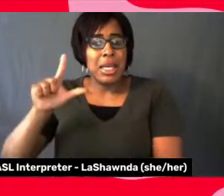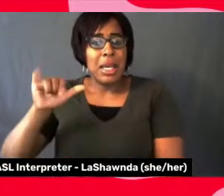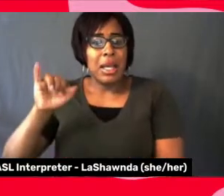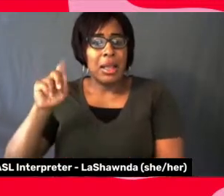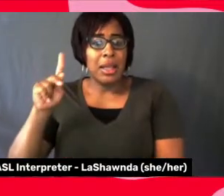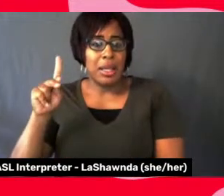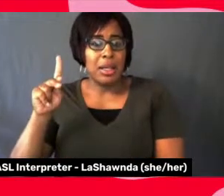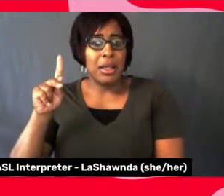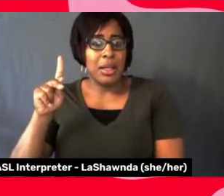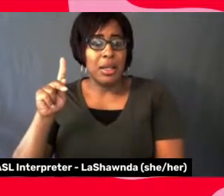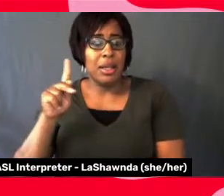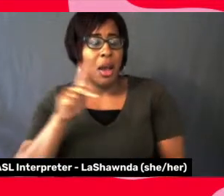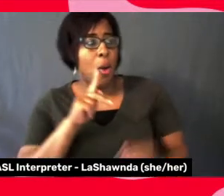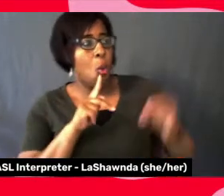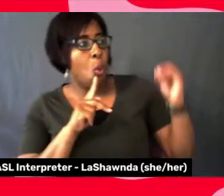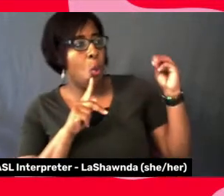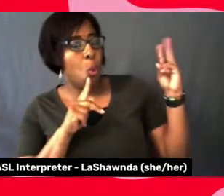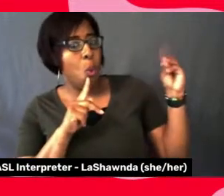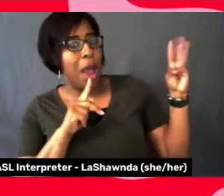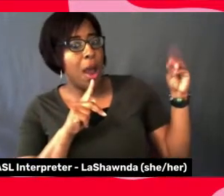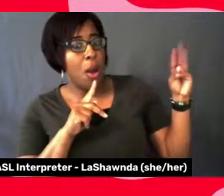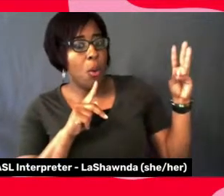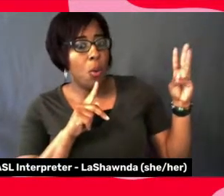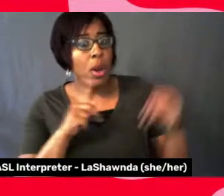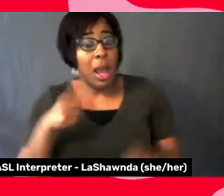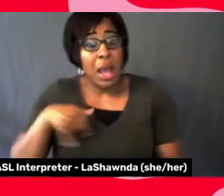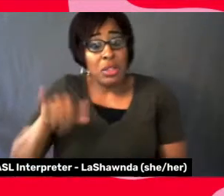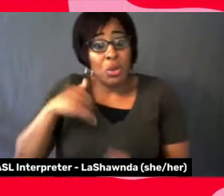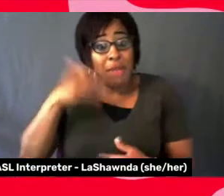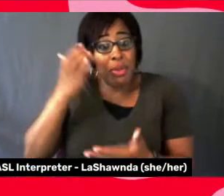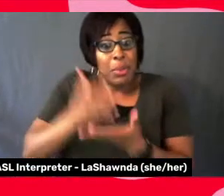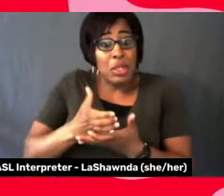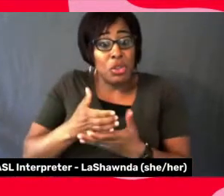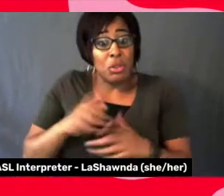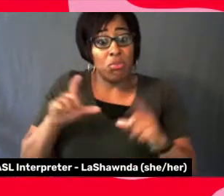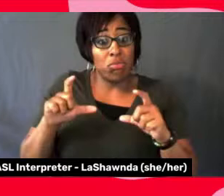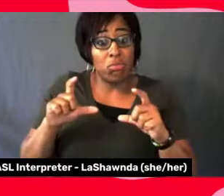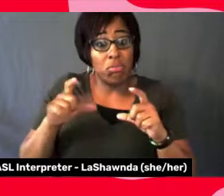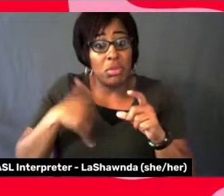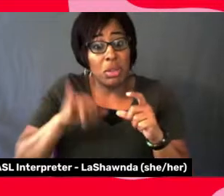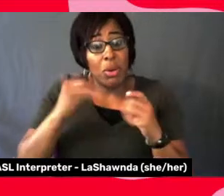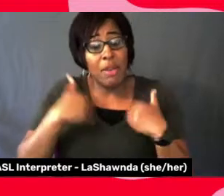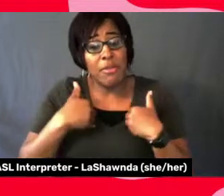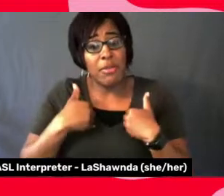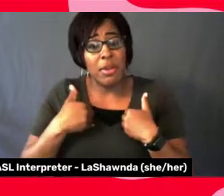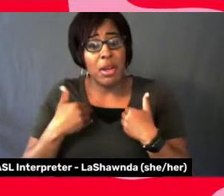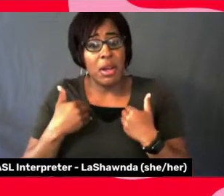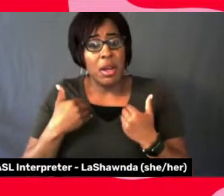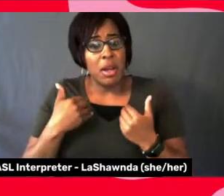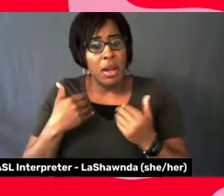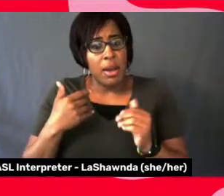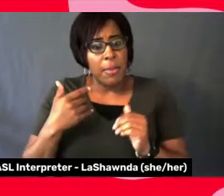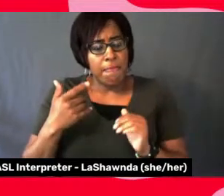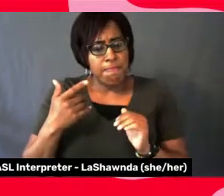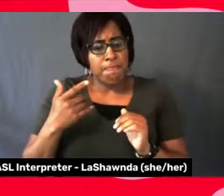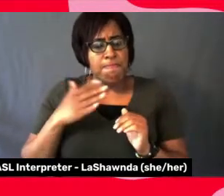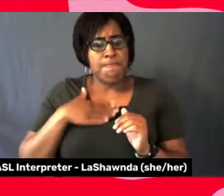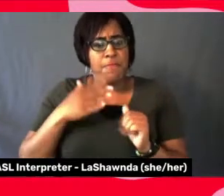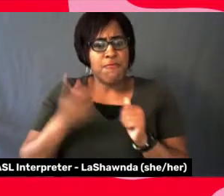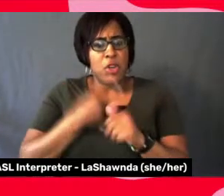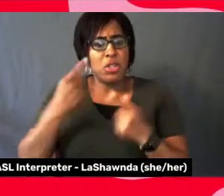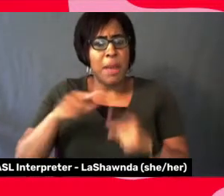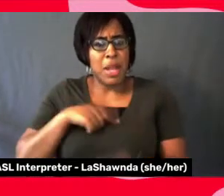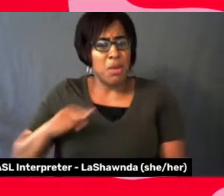I've got the picture. And at first I felt totally terribly insulted, but as I